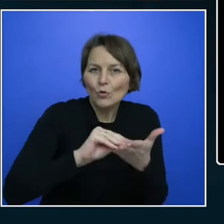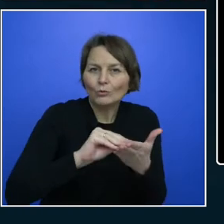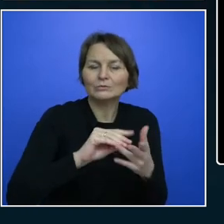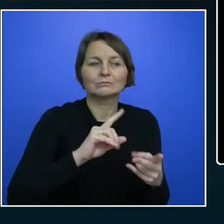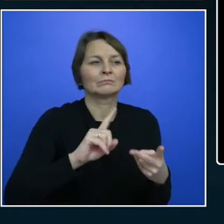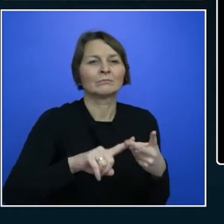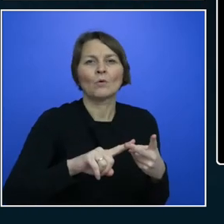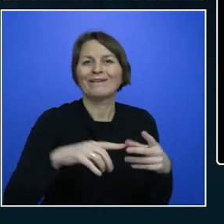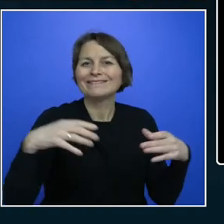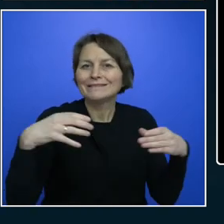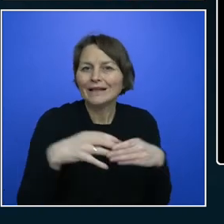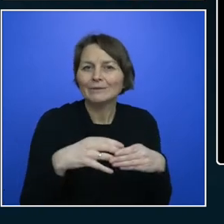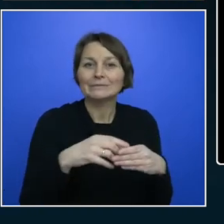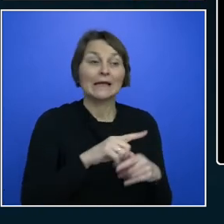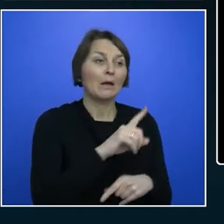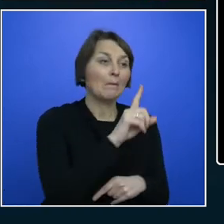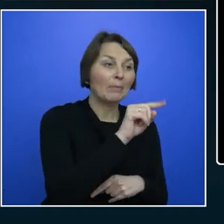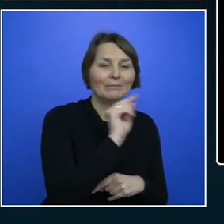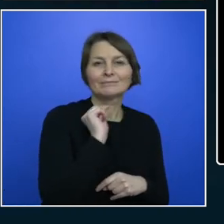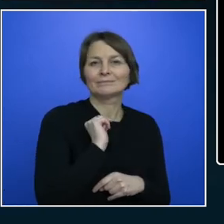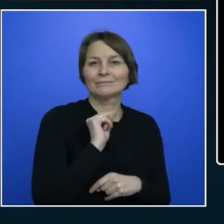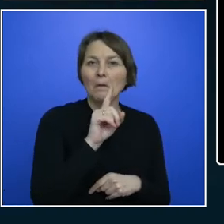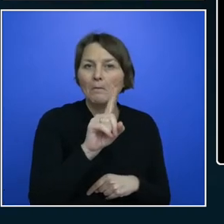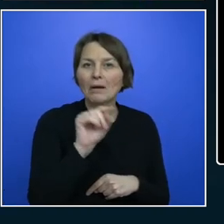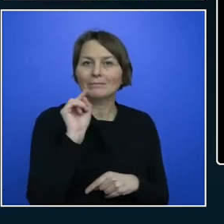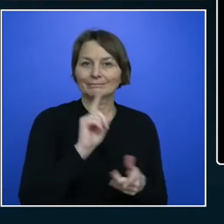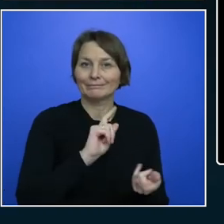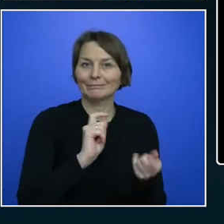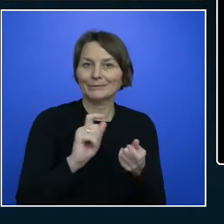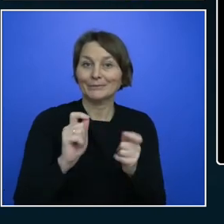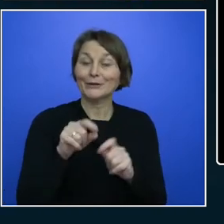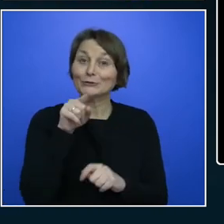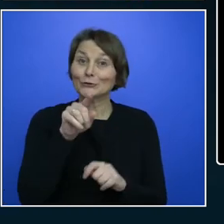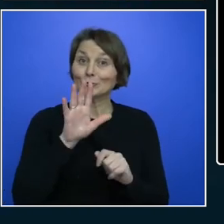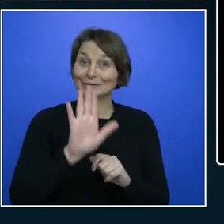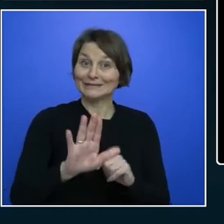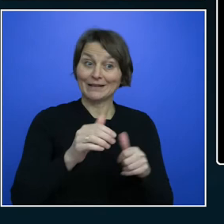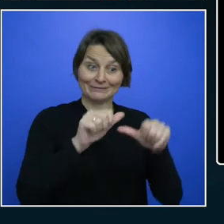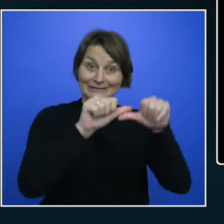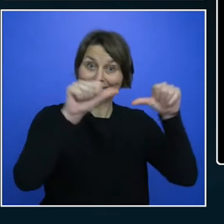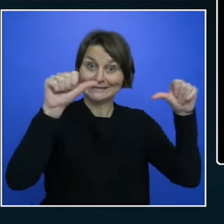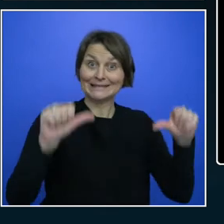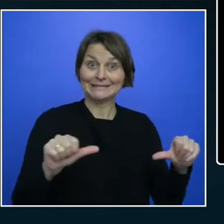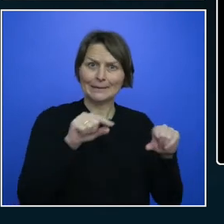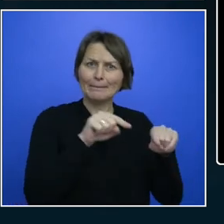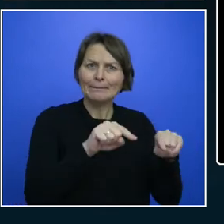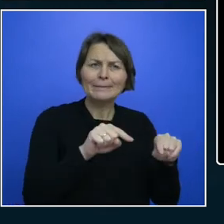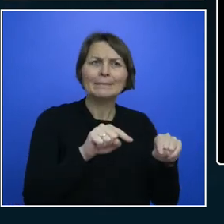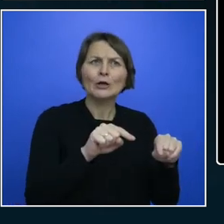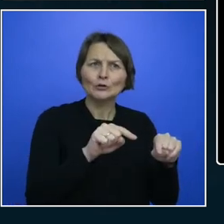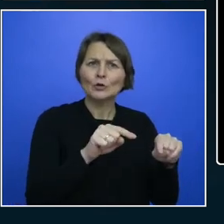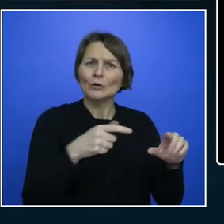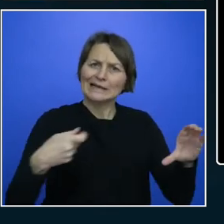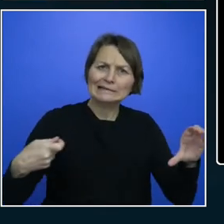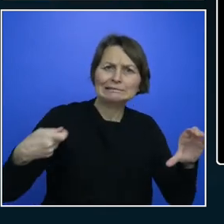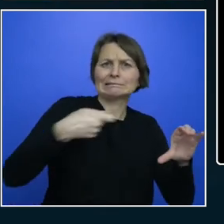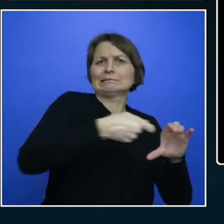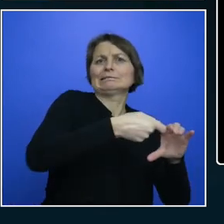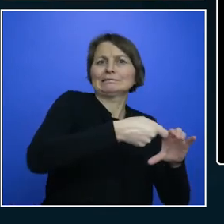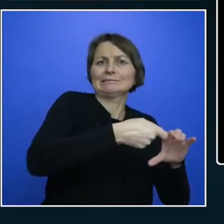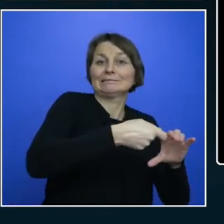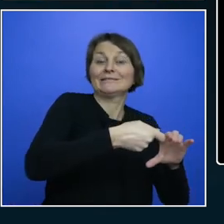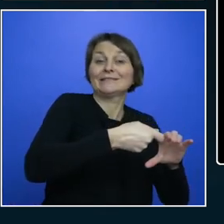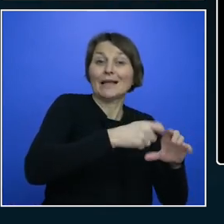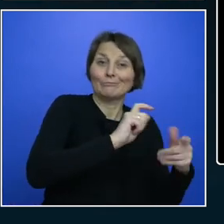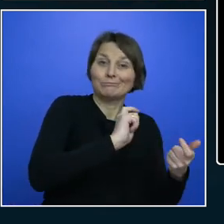there. So you can take your legacy system and run at the end if you have to bolt it on. So what can Immersive